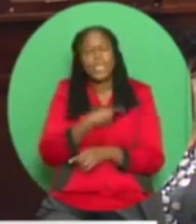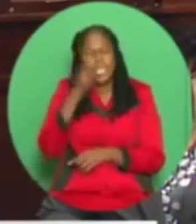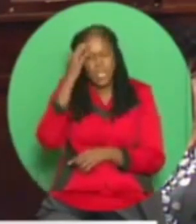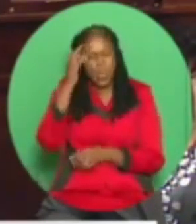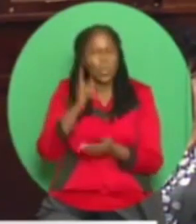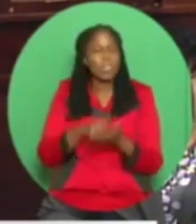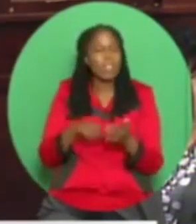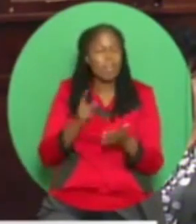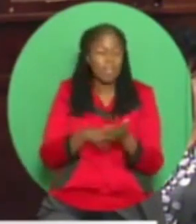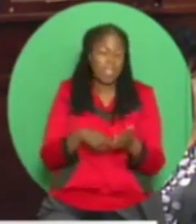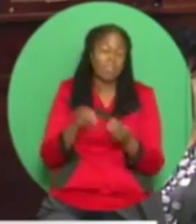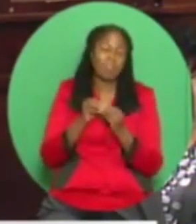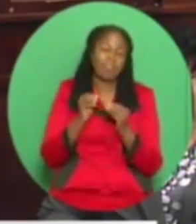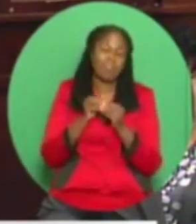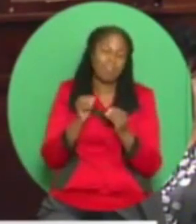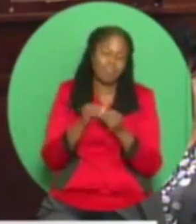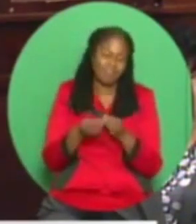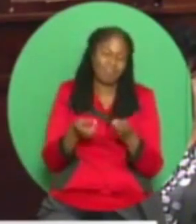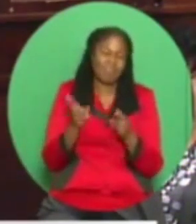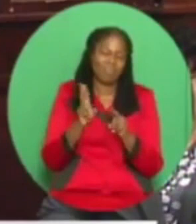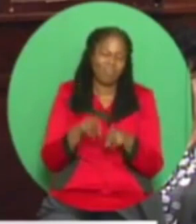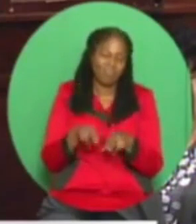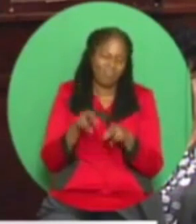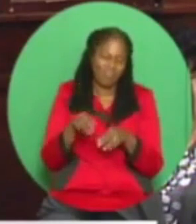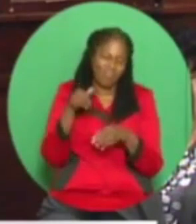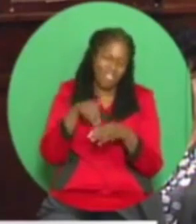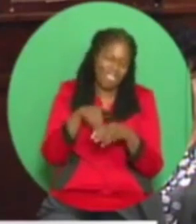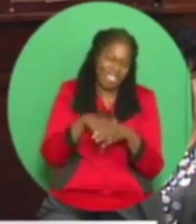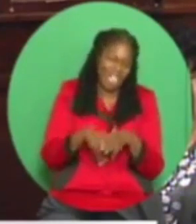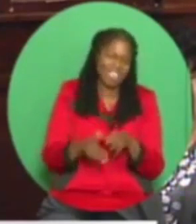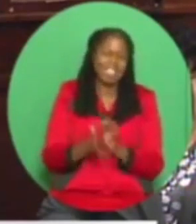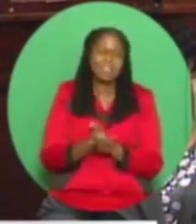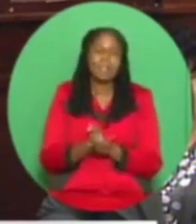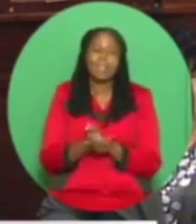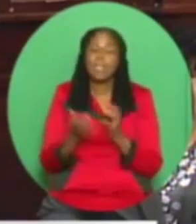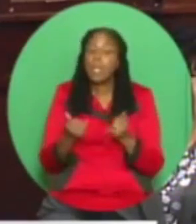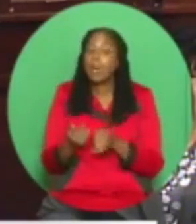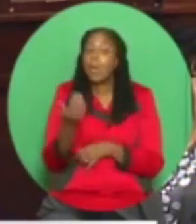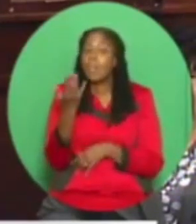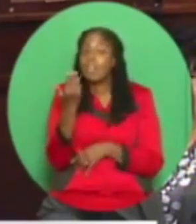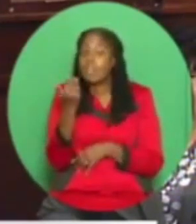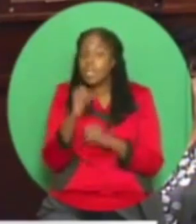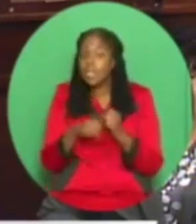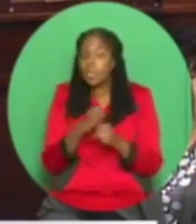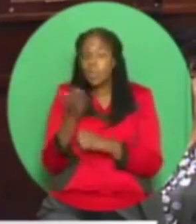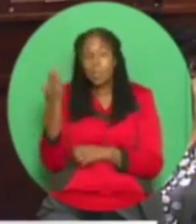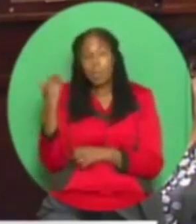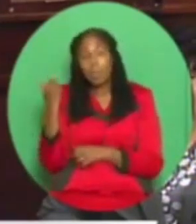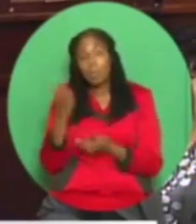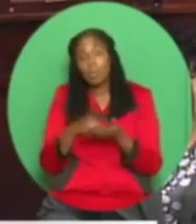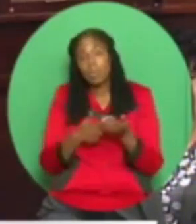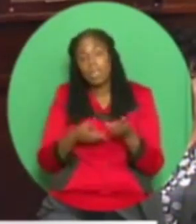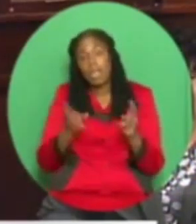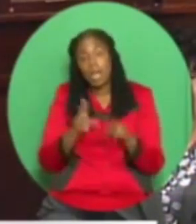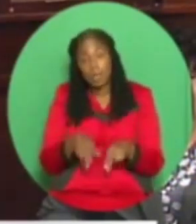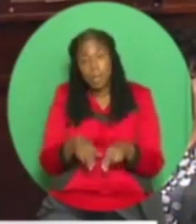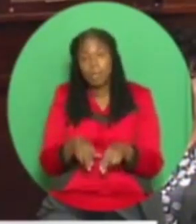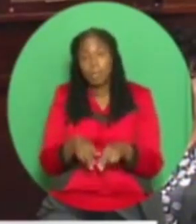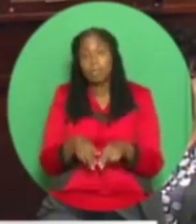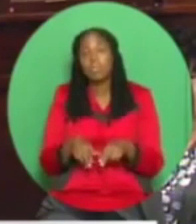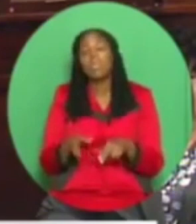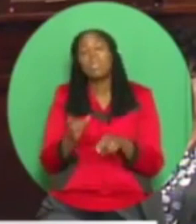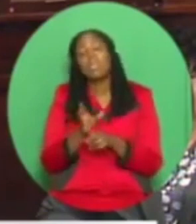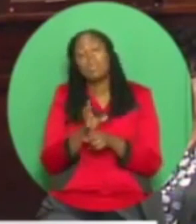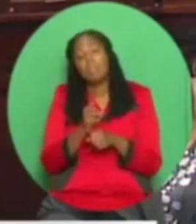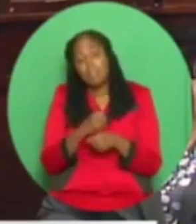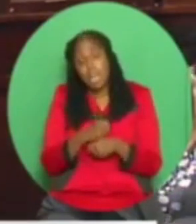15 years ago, more or less, something happened in this country that led to almost the collapse, and I think the collapse of the oil sector. It was Malcolm